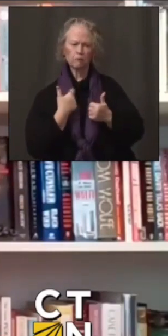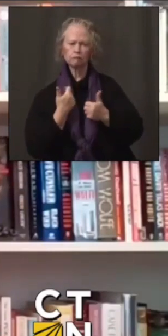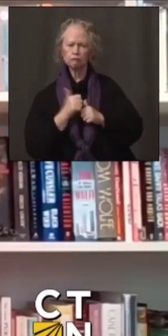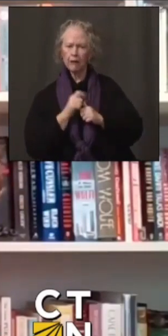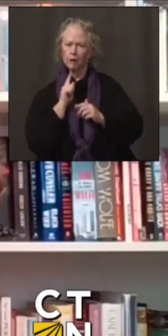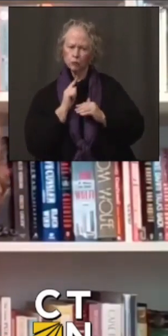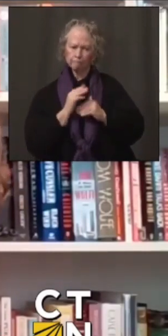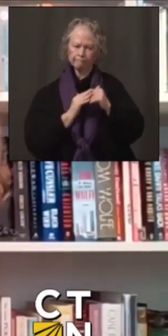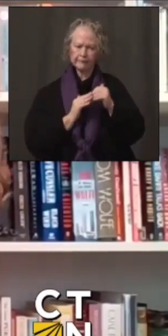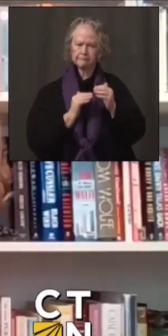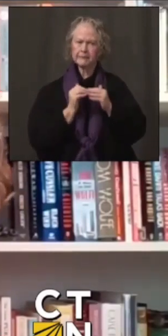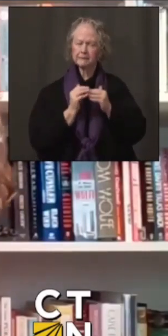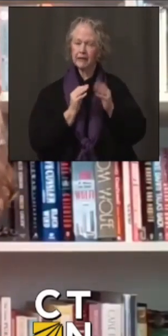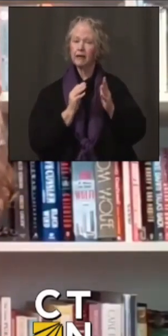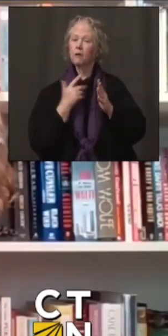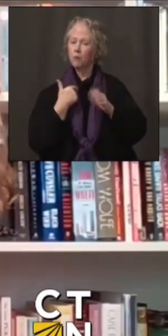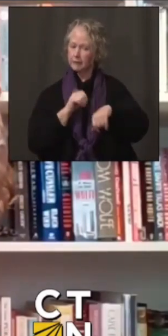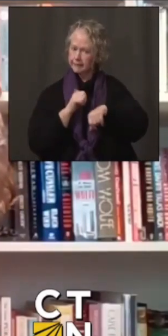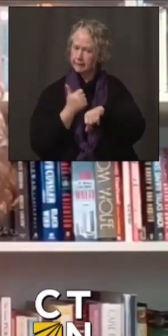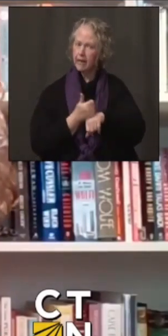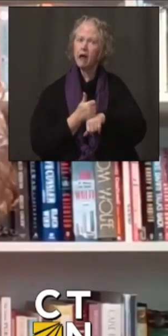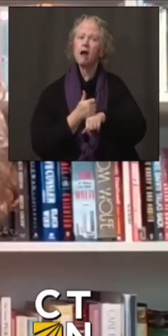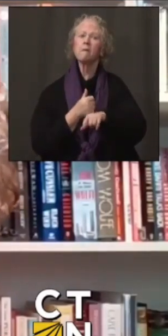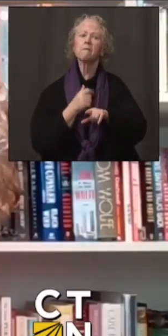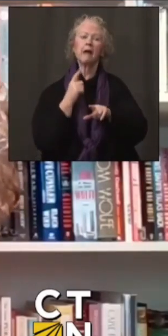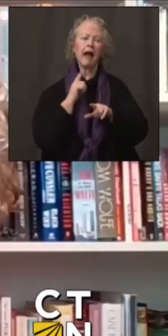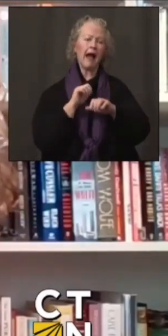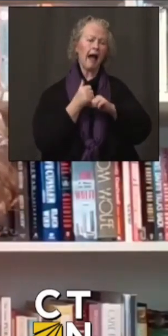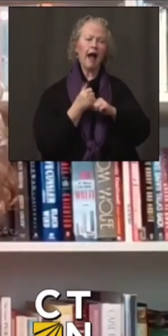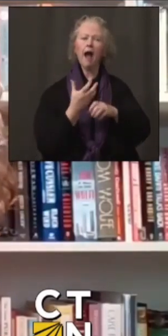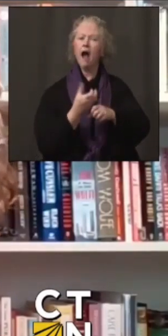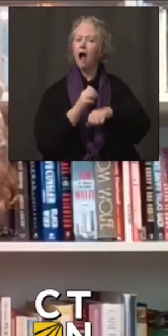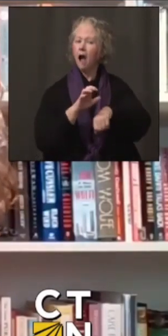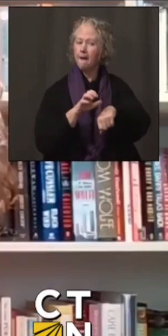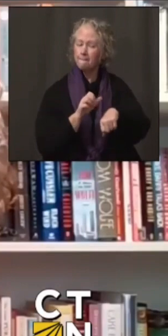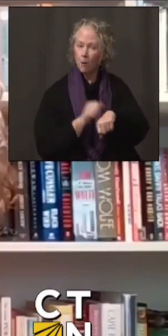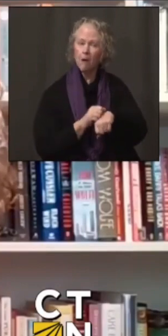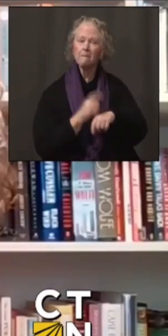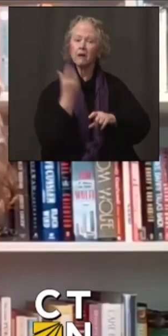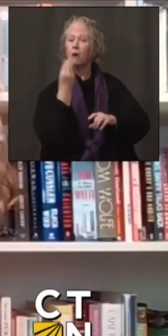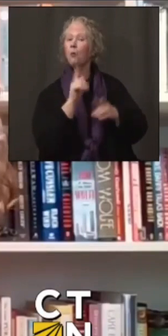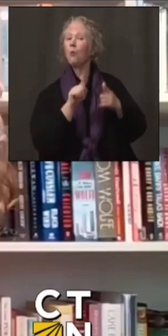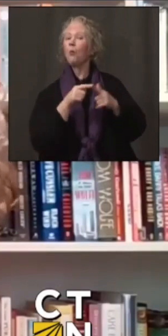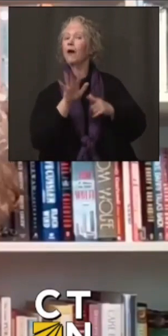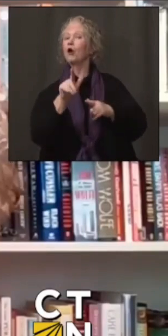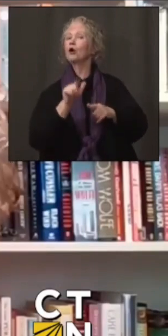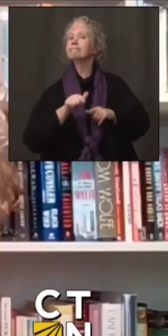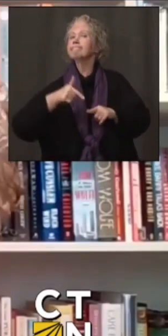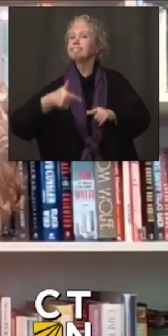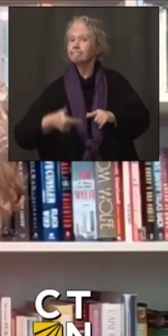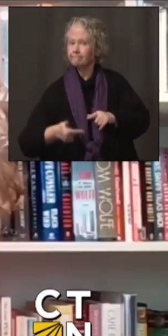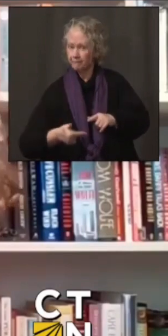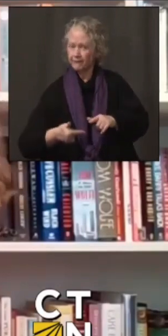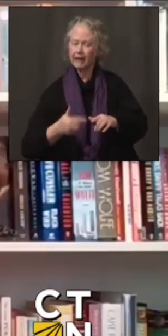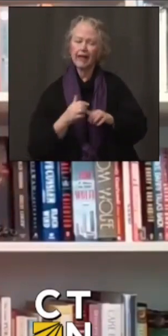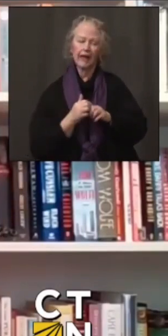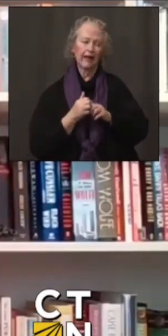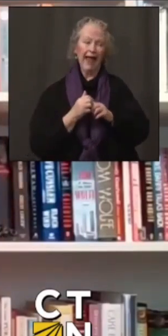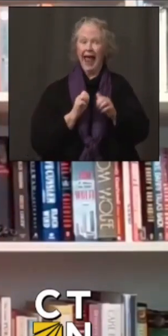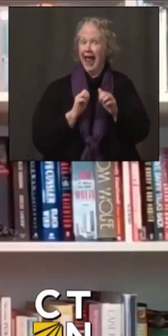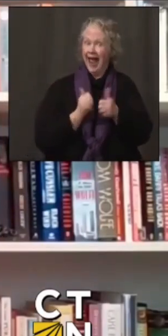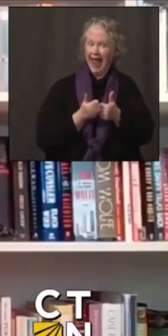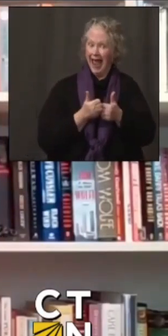our process for getting appointments, for notifying you of when it will be your turn to get in line, how to get an appointment,